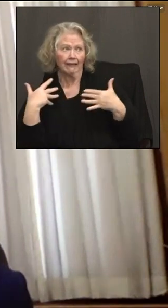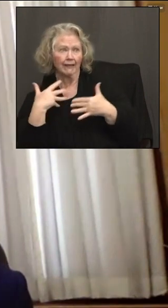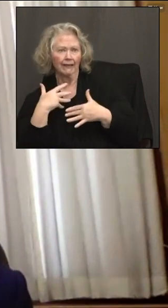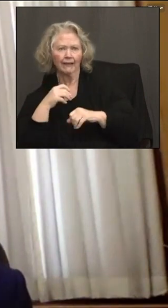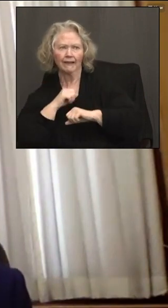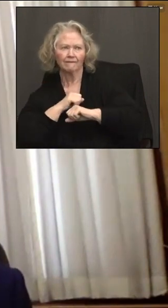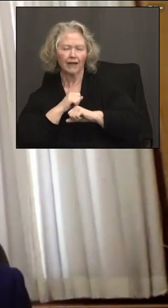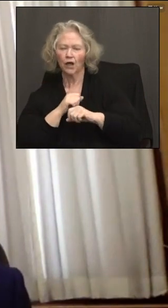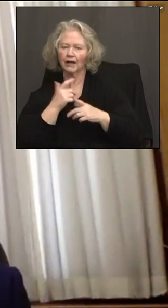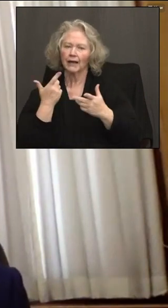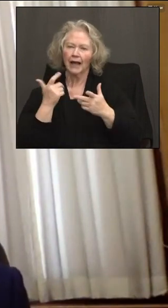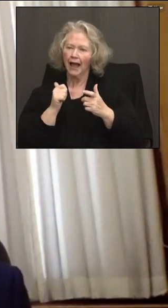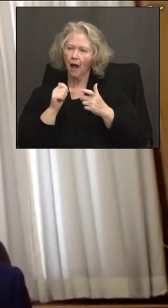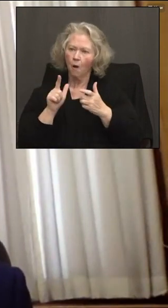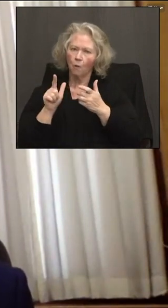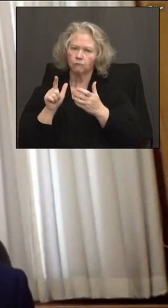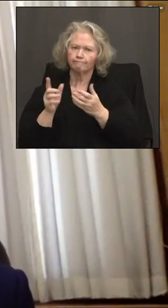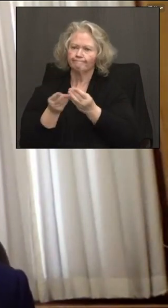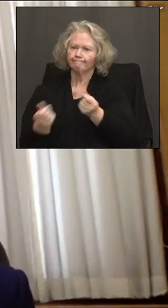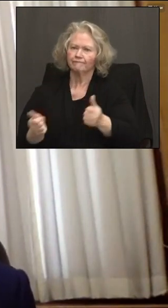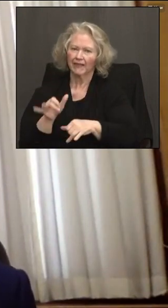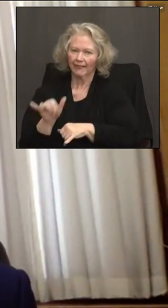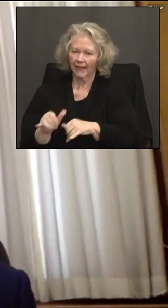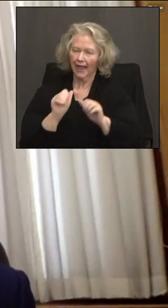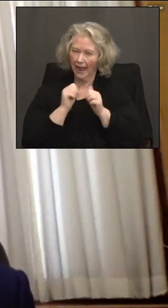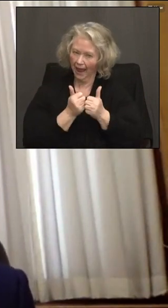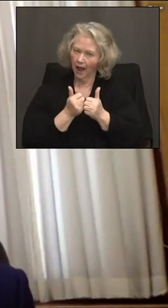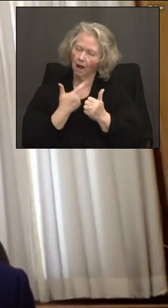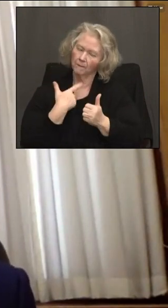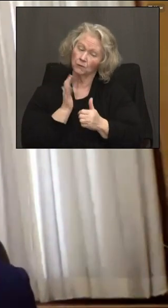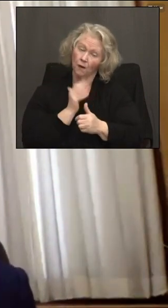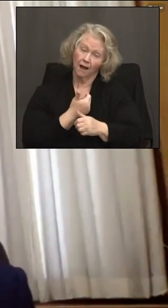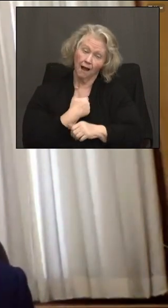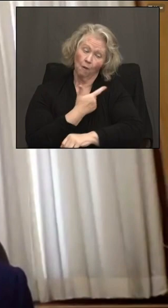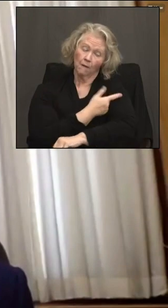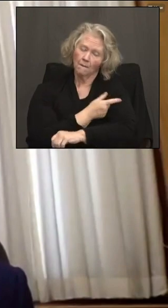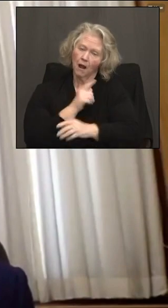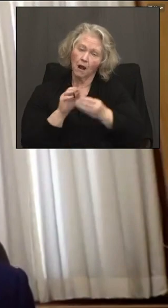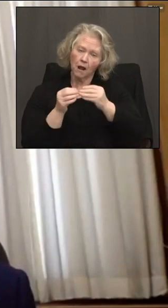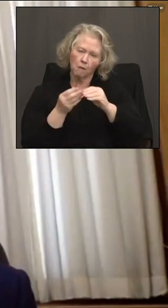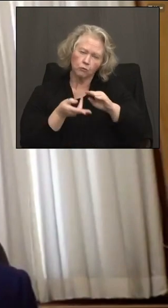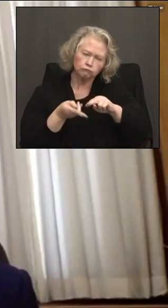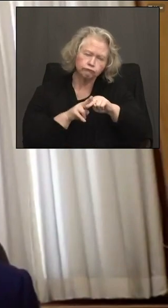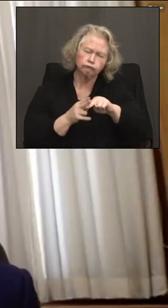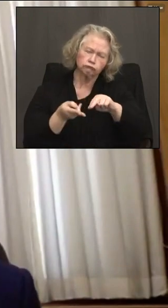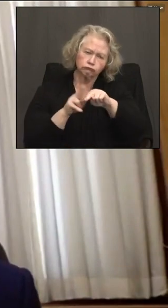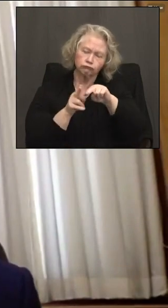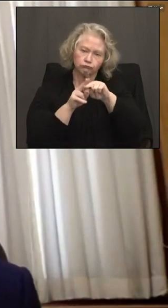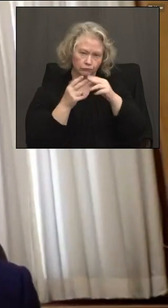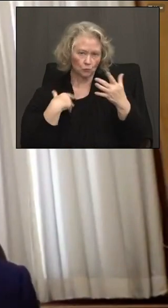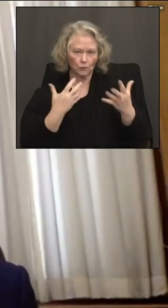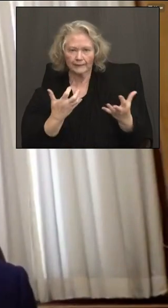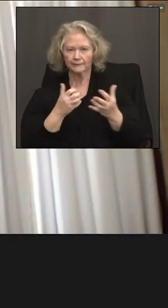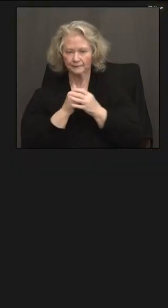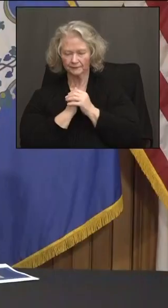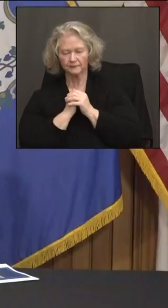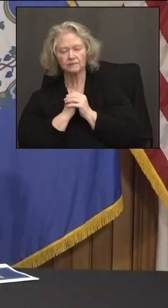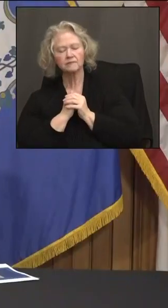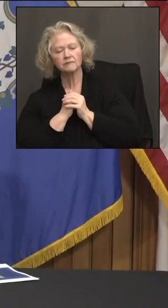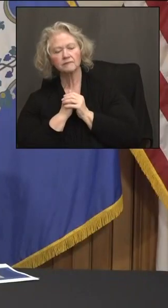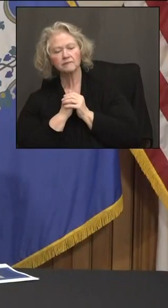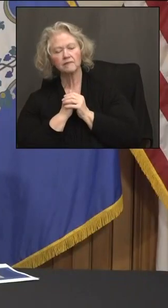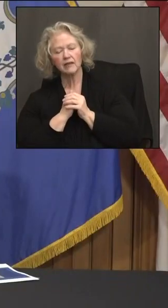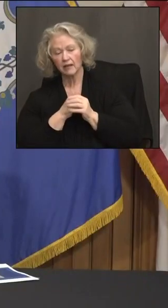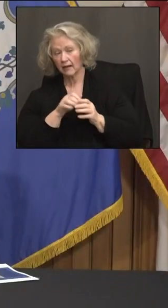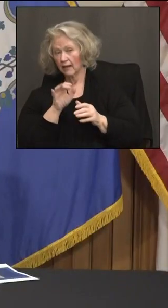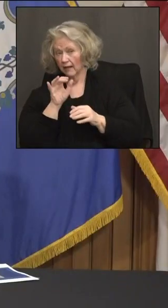questions, concerns they have to get those vaccination rates up as high as possible in the coming weeks. If the vaccination